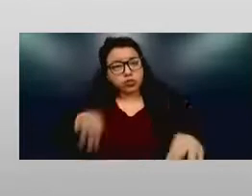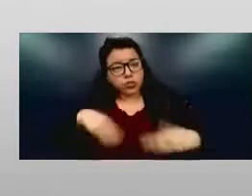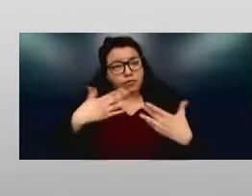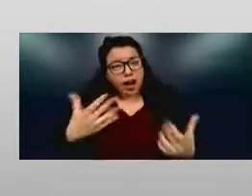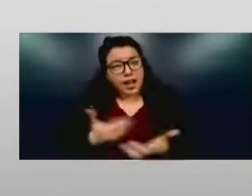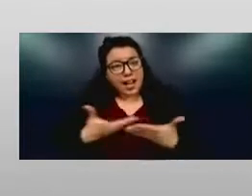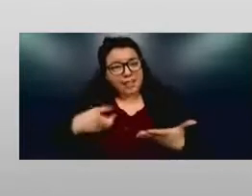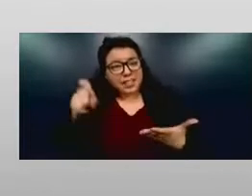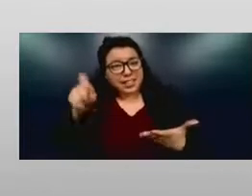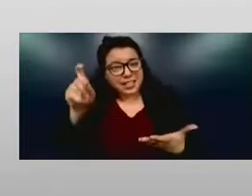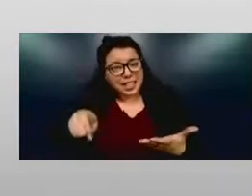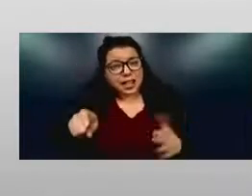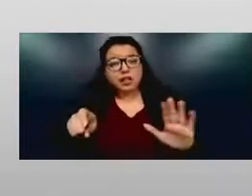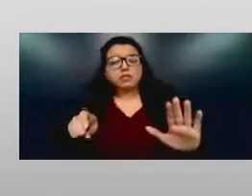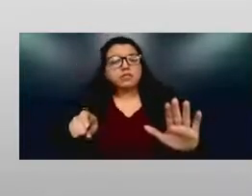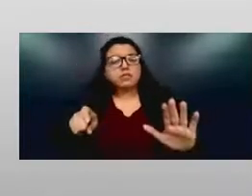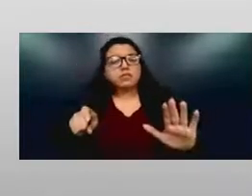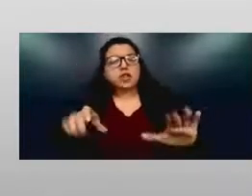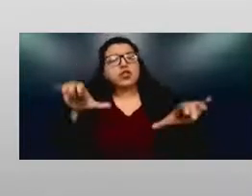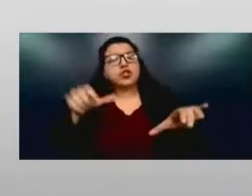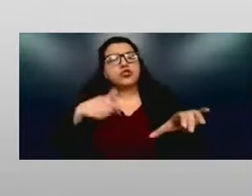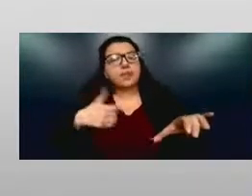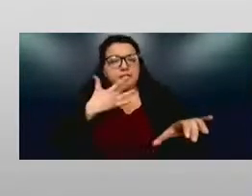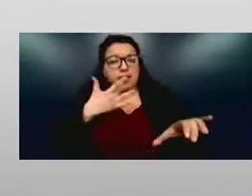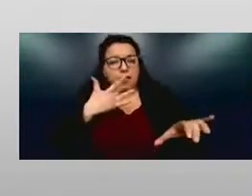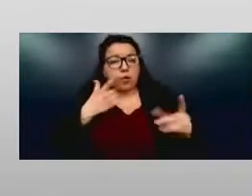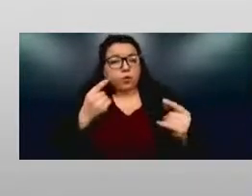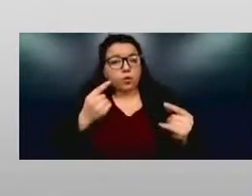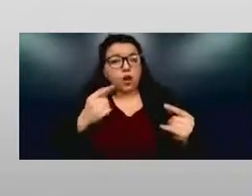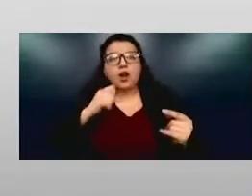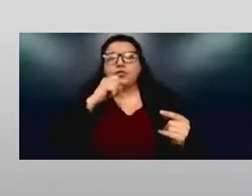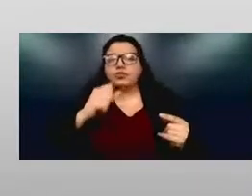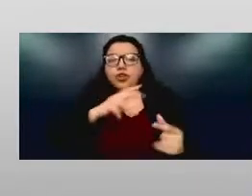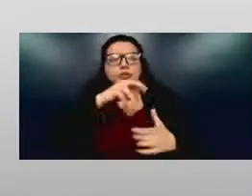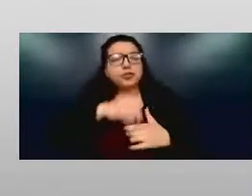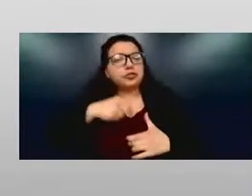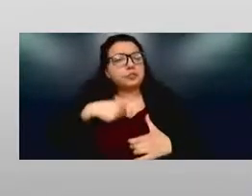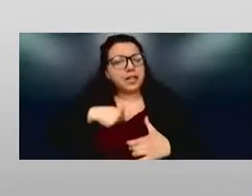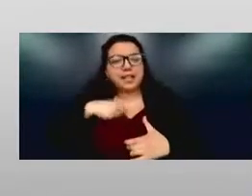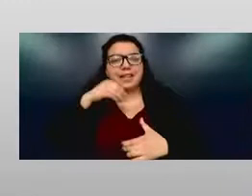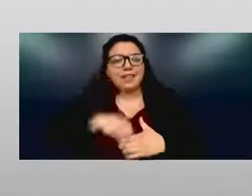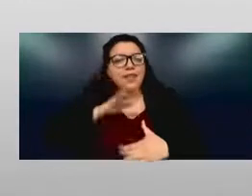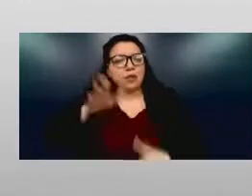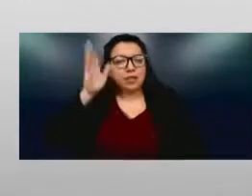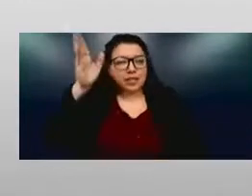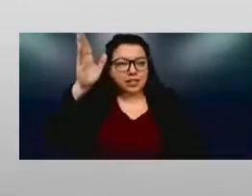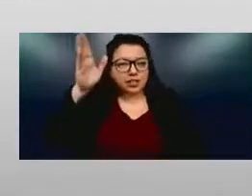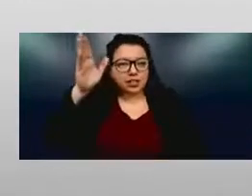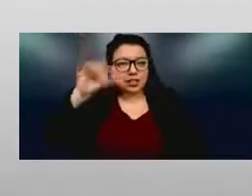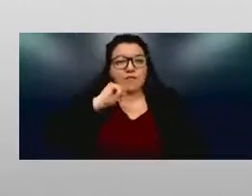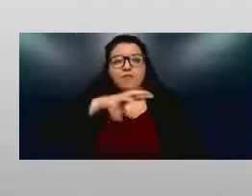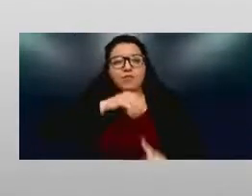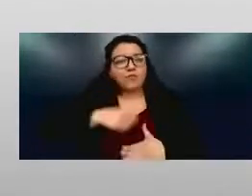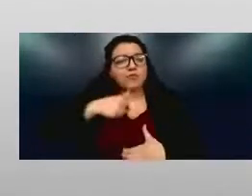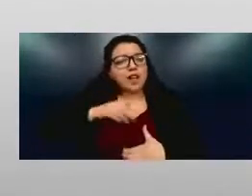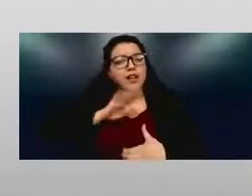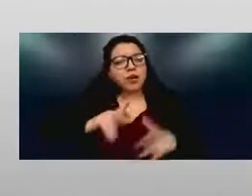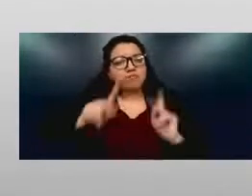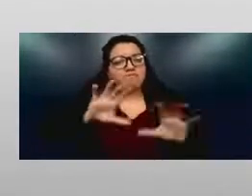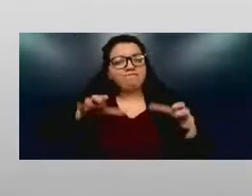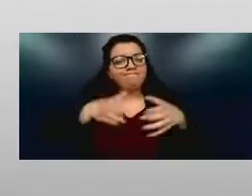a favor, and don't even include me in your presentation, in your population. I would much rather be at a place that